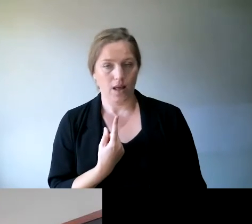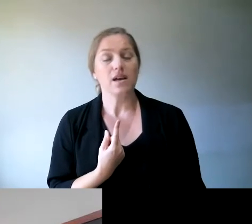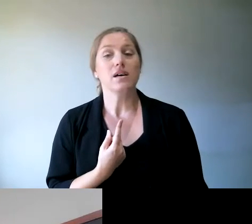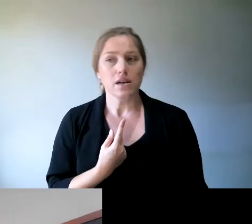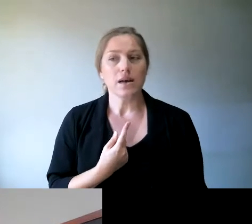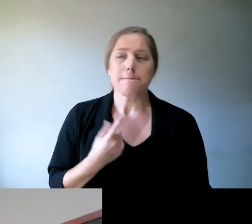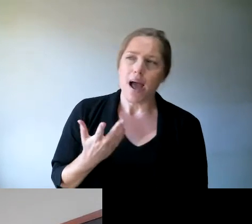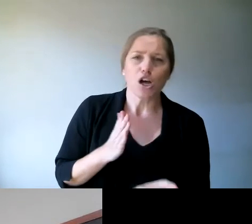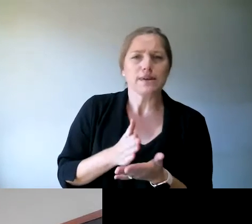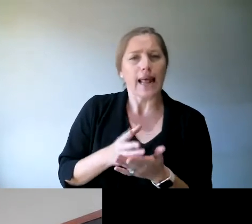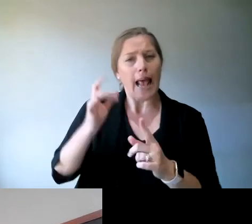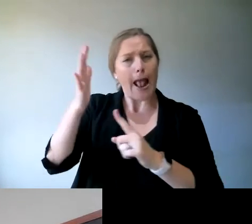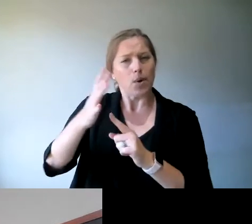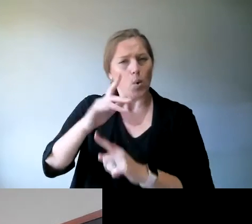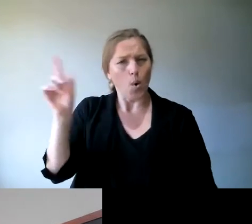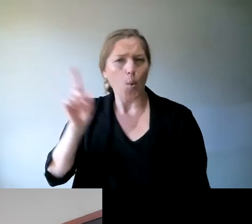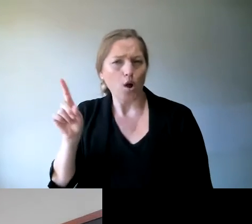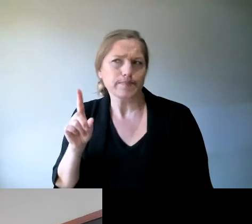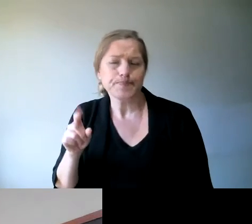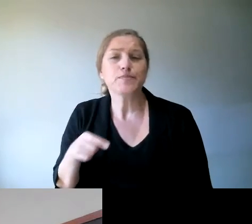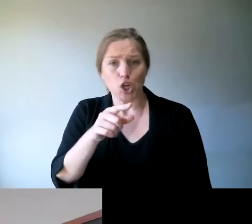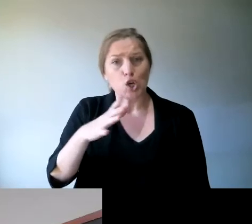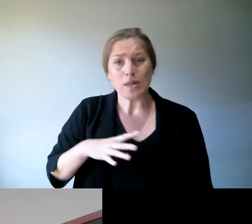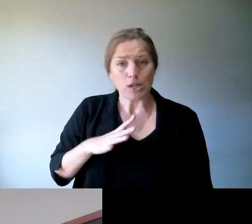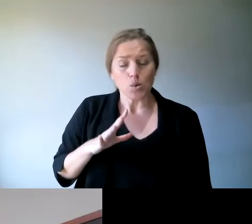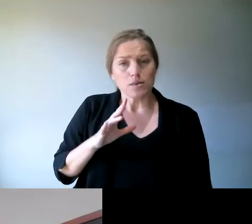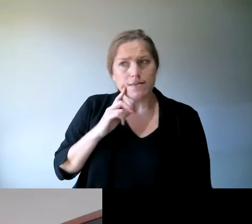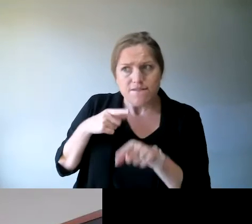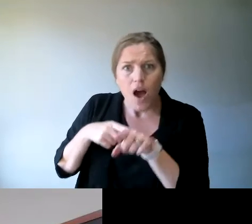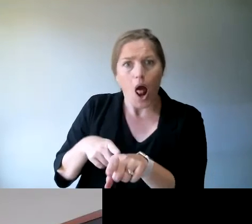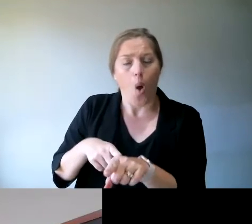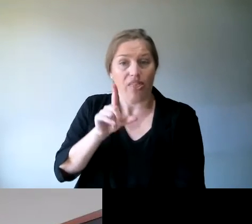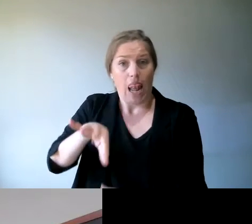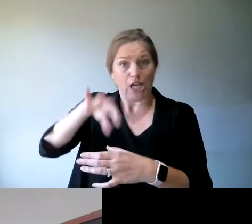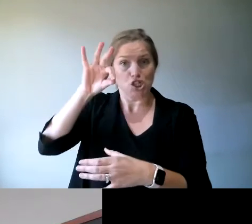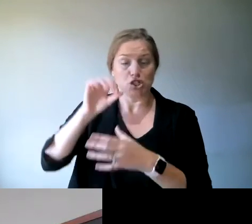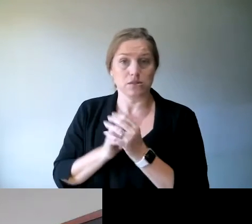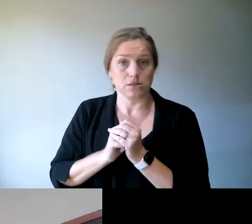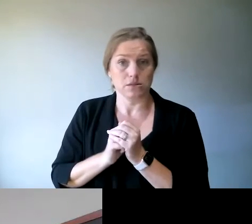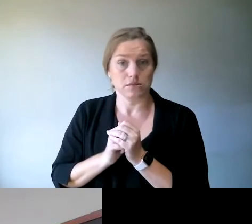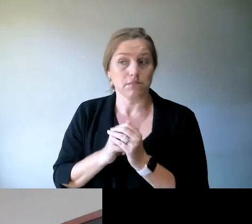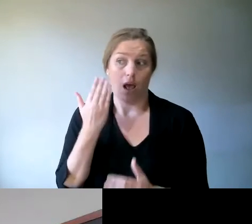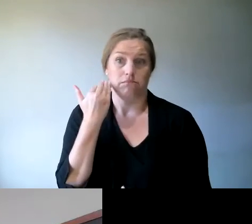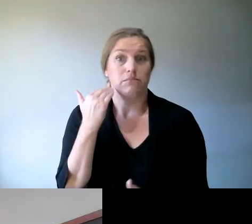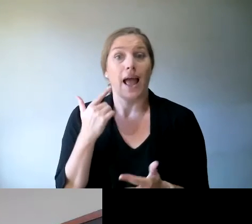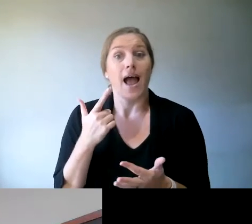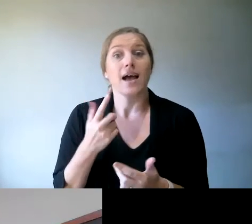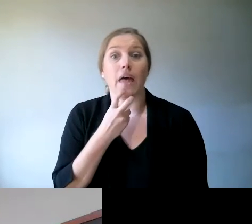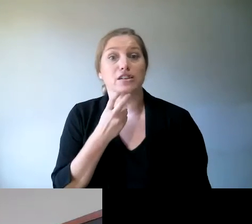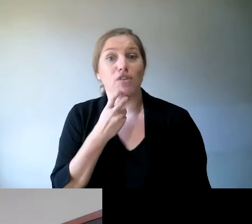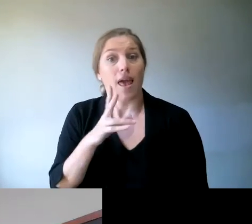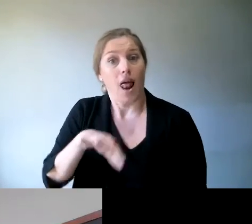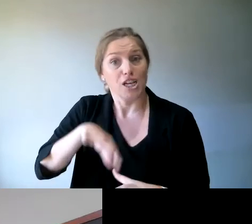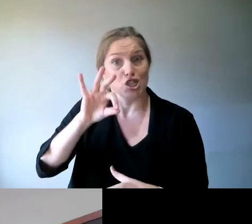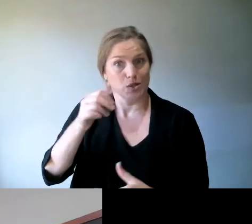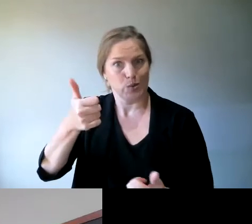most important thing is get interested in the election. The South Australian election results, a good example where, you